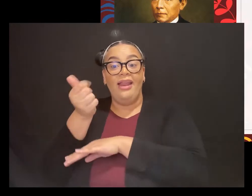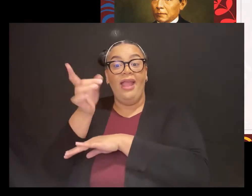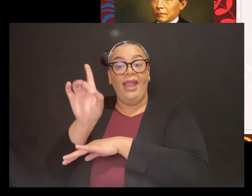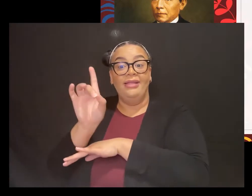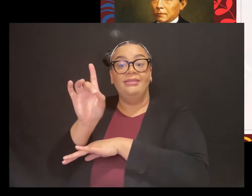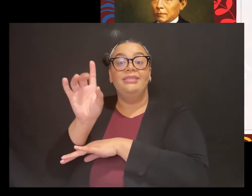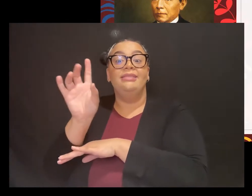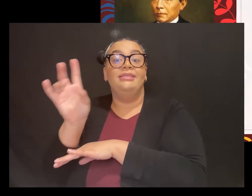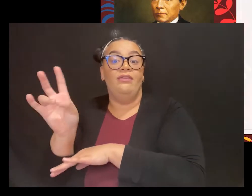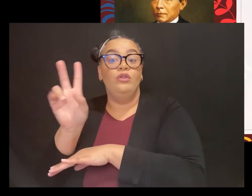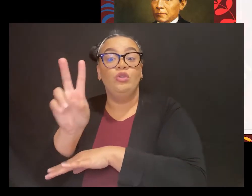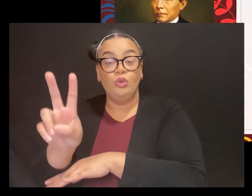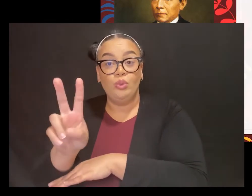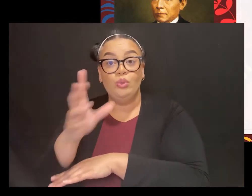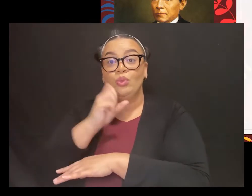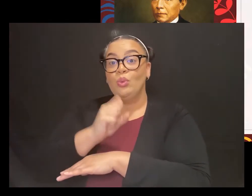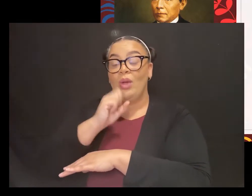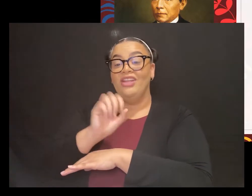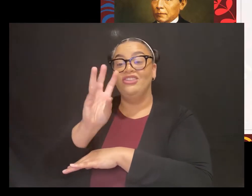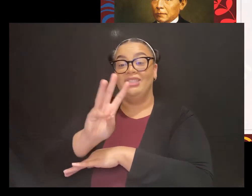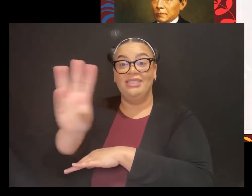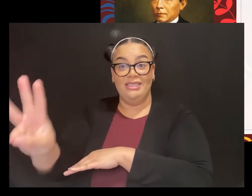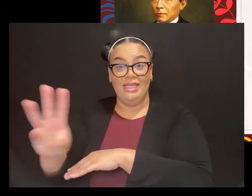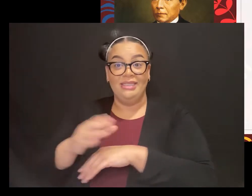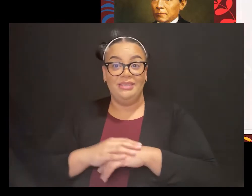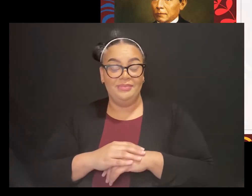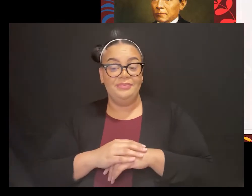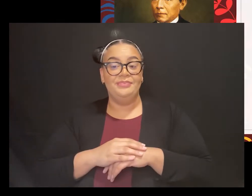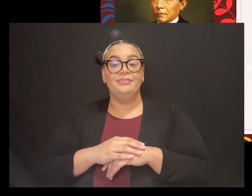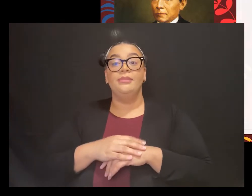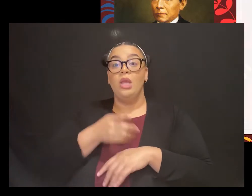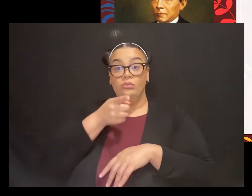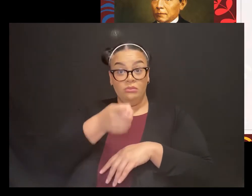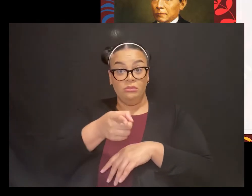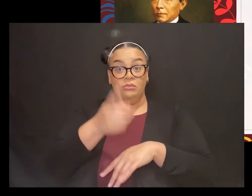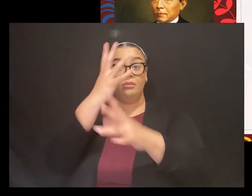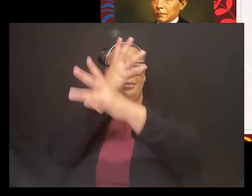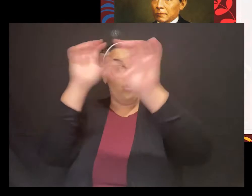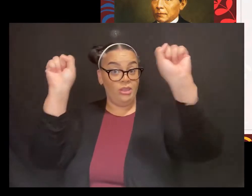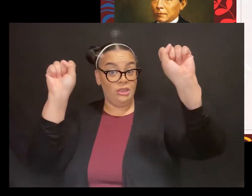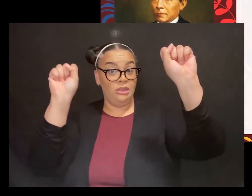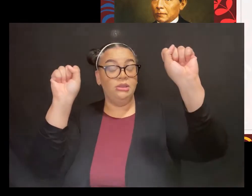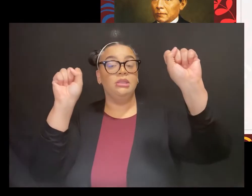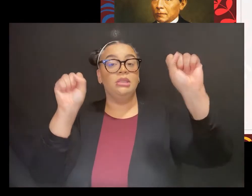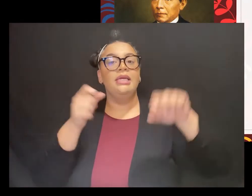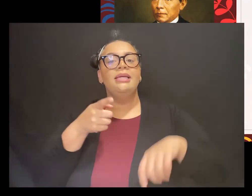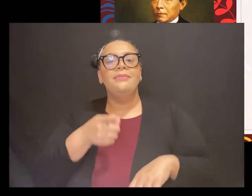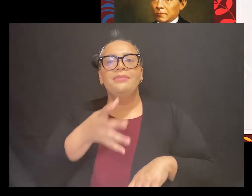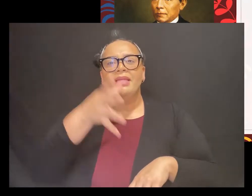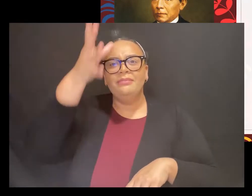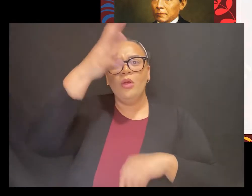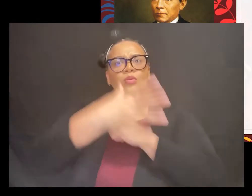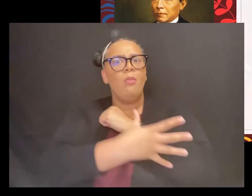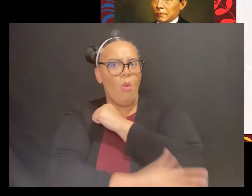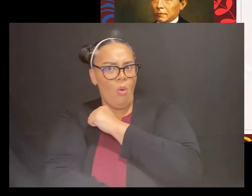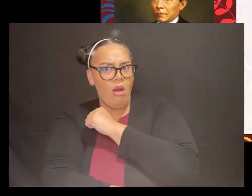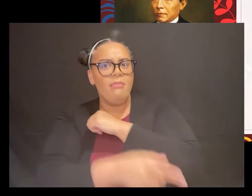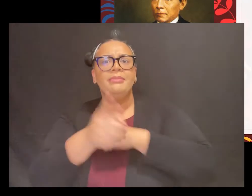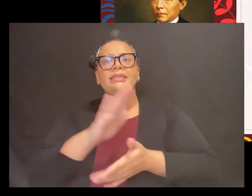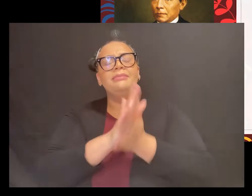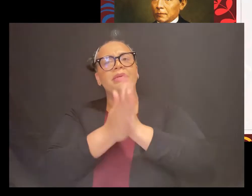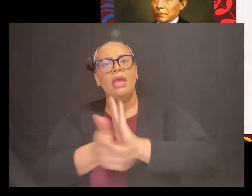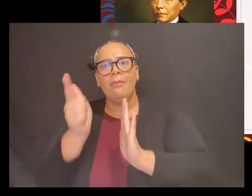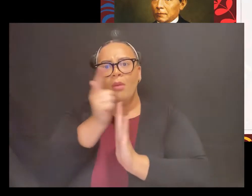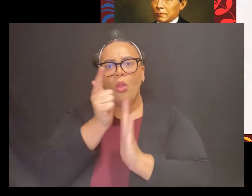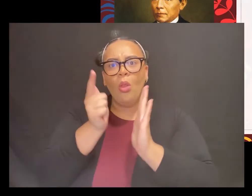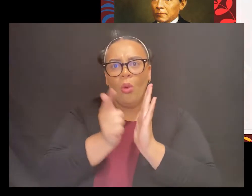Now, Presidente Juarez, his parents were peasants, and he became a lawyer and a judge later on. He